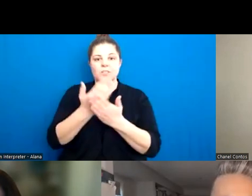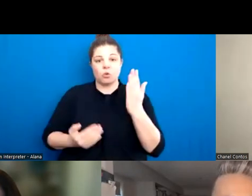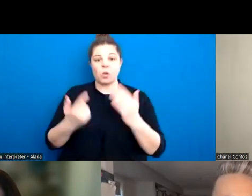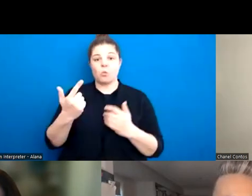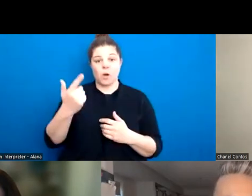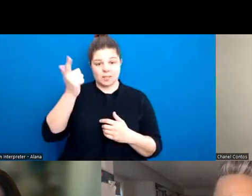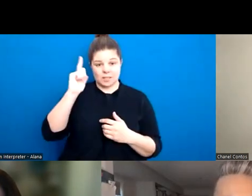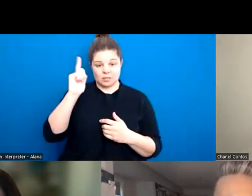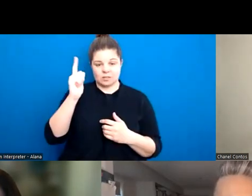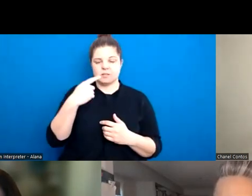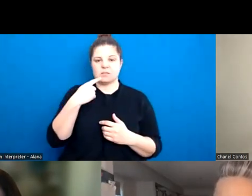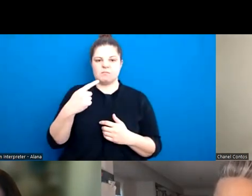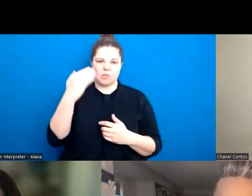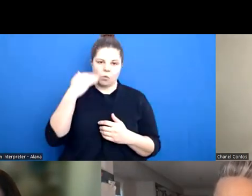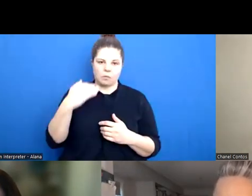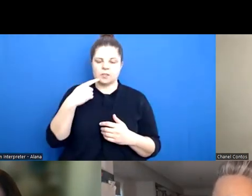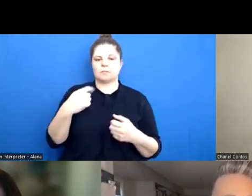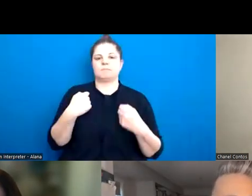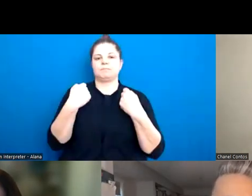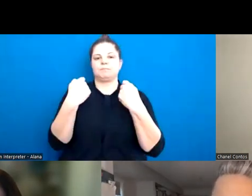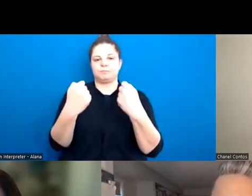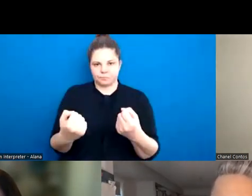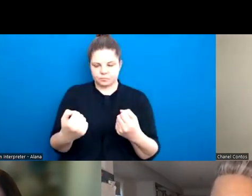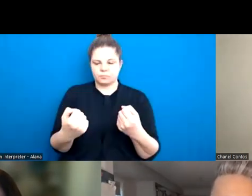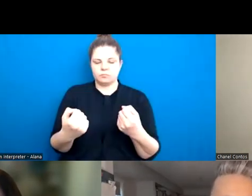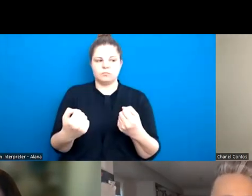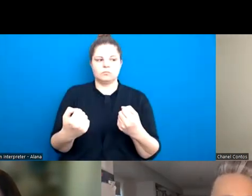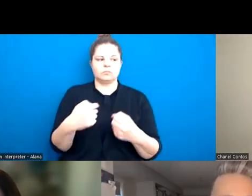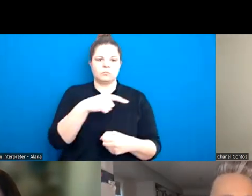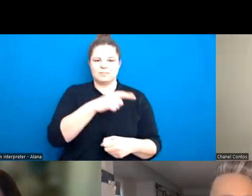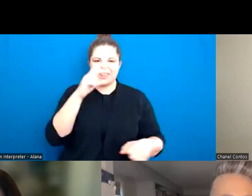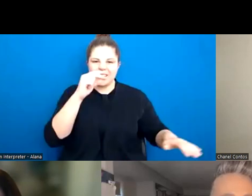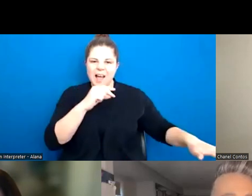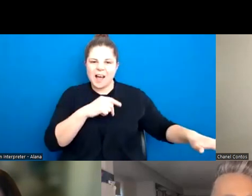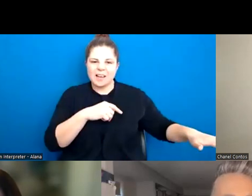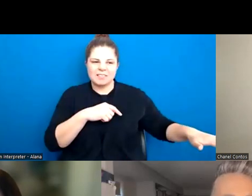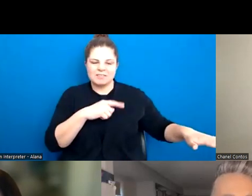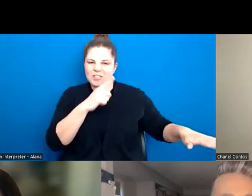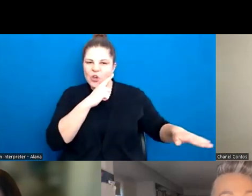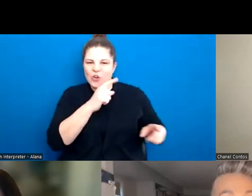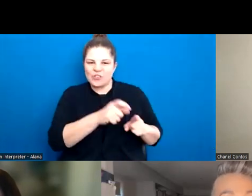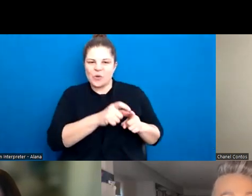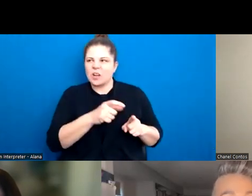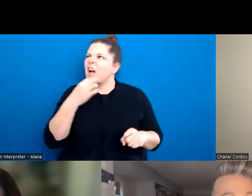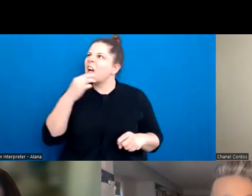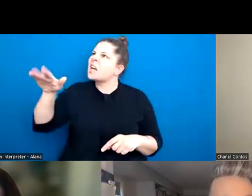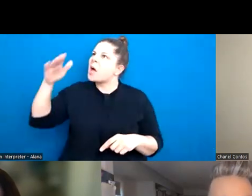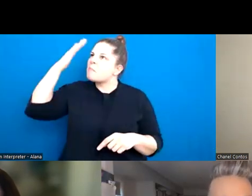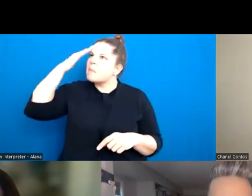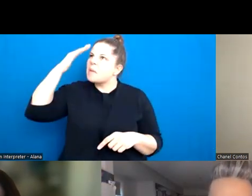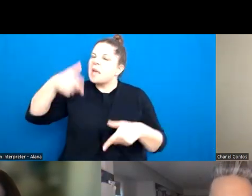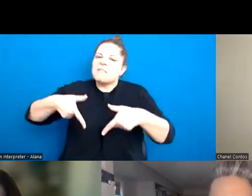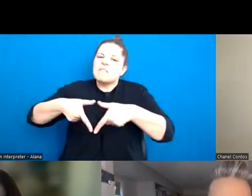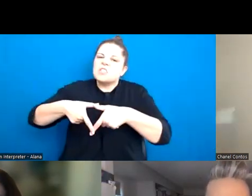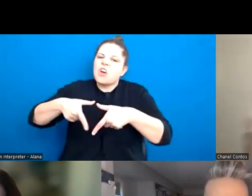she was driving in the car and her little toddler daughter said, mommy, what's a vagina? And her face just,